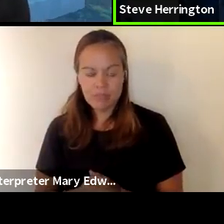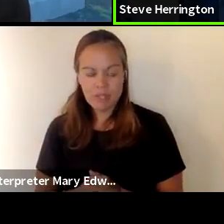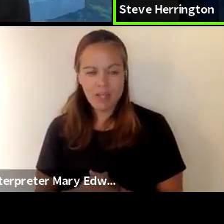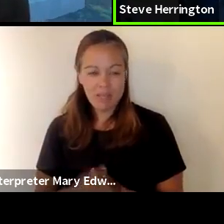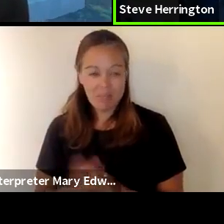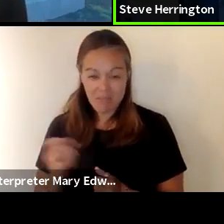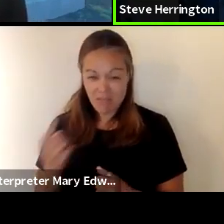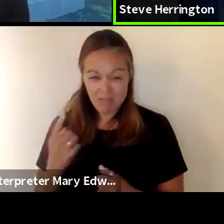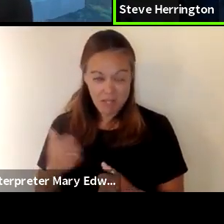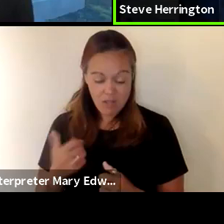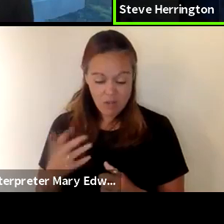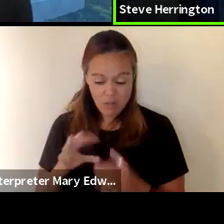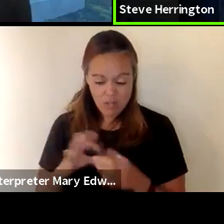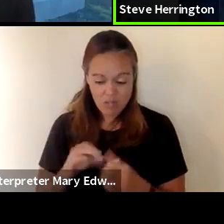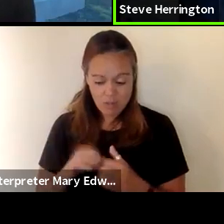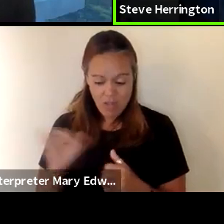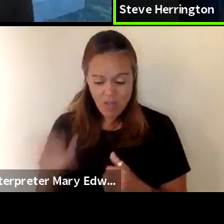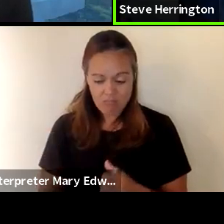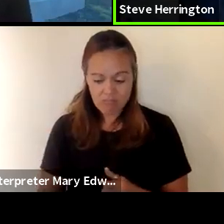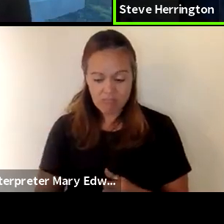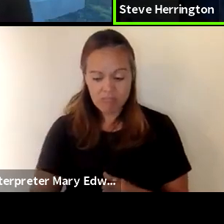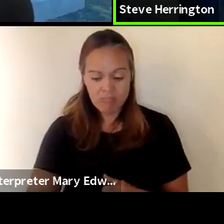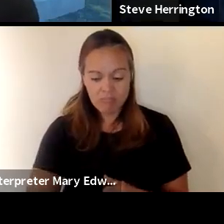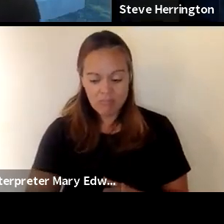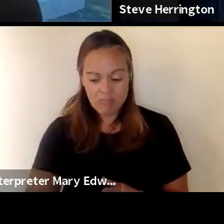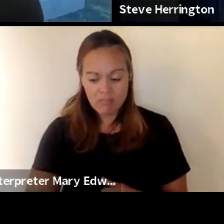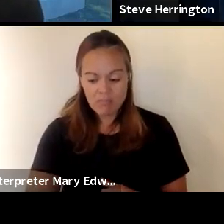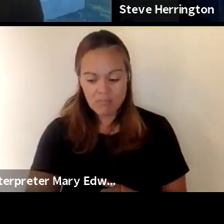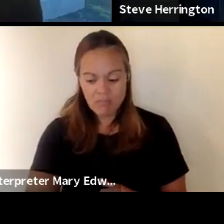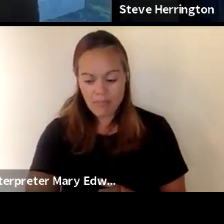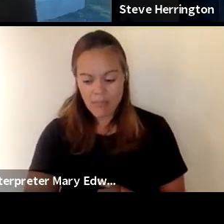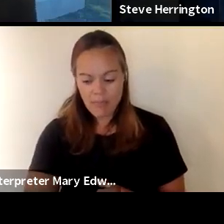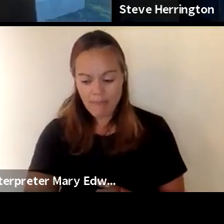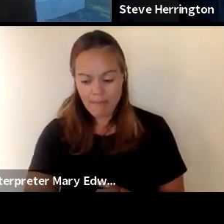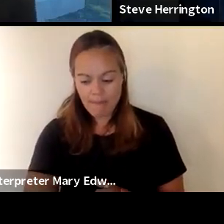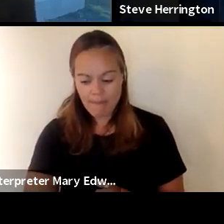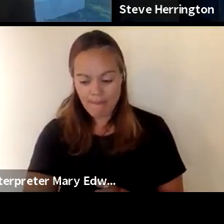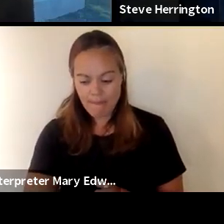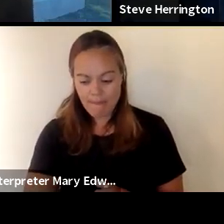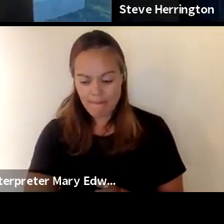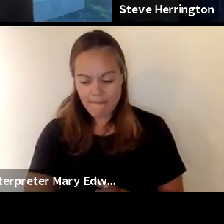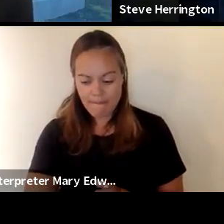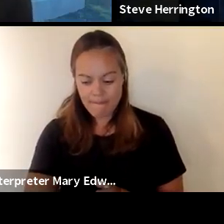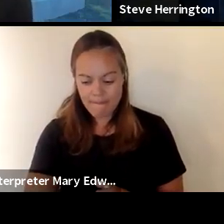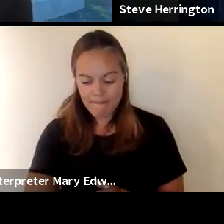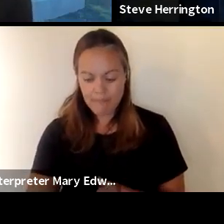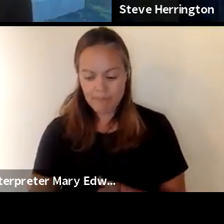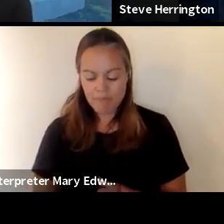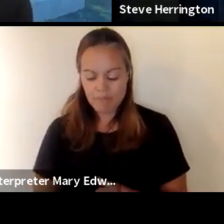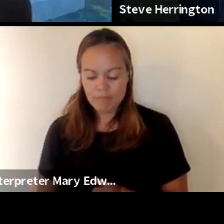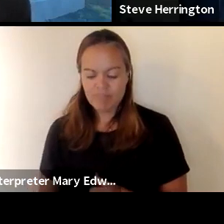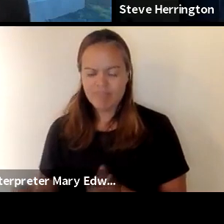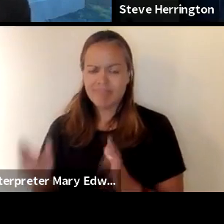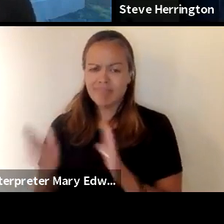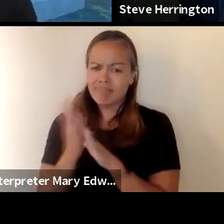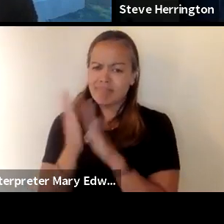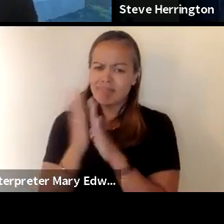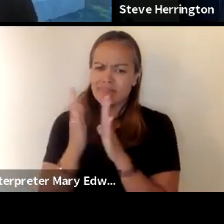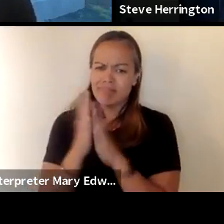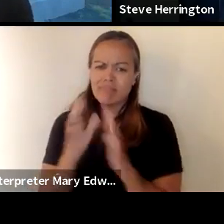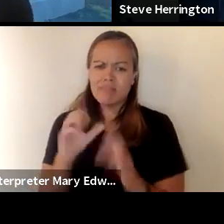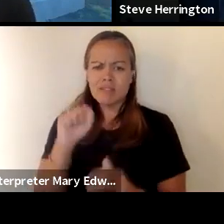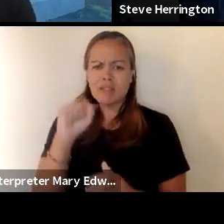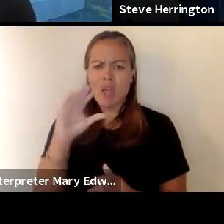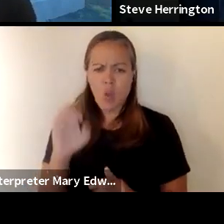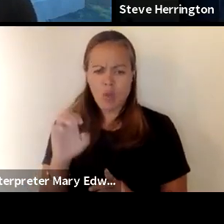there anything else as it relates to that yeah thanks very much i really applaud the sonoma county office of